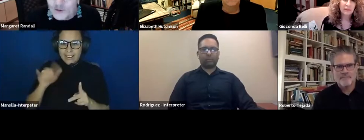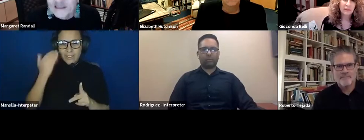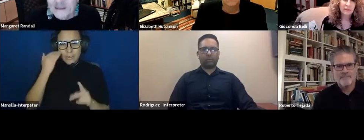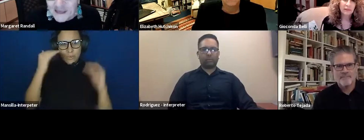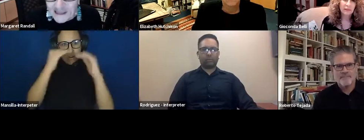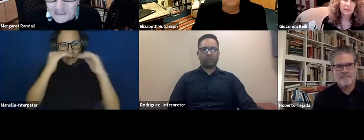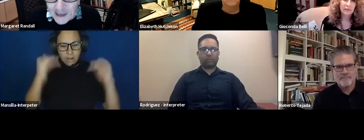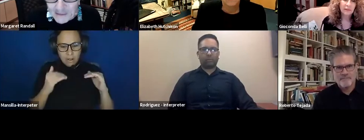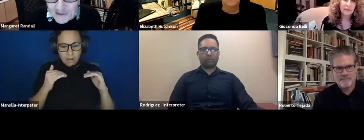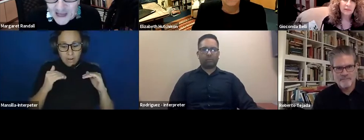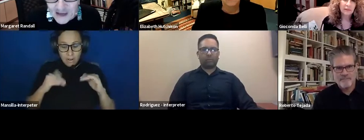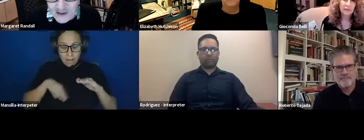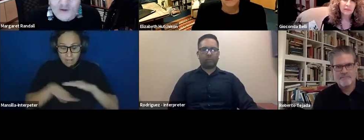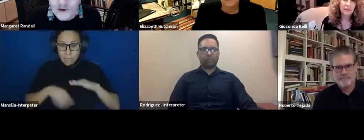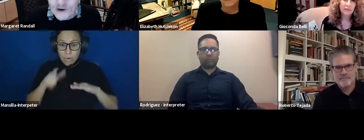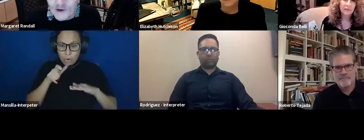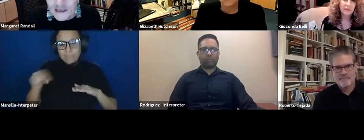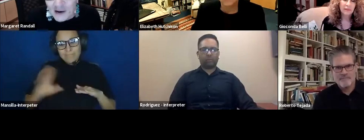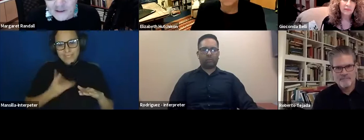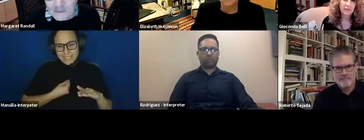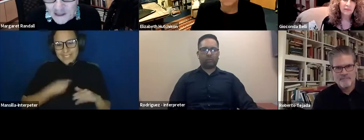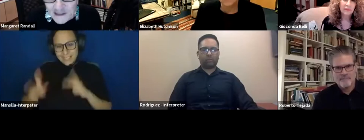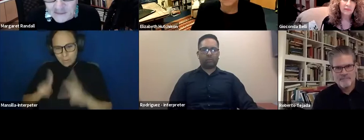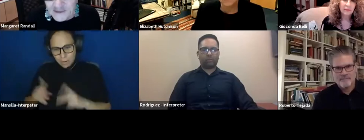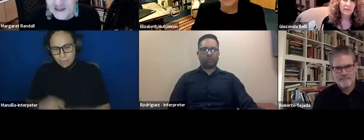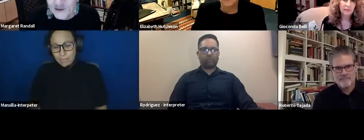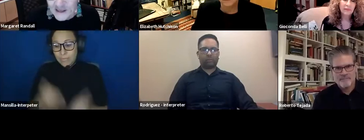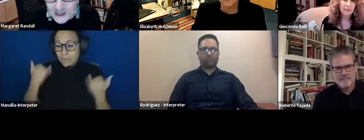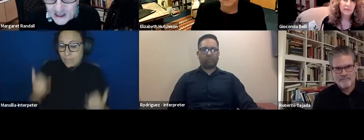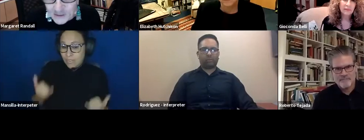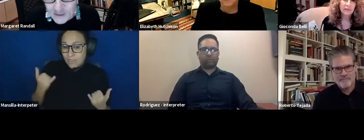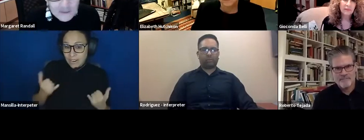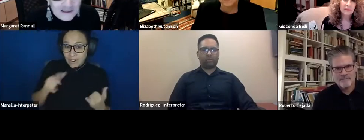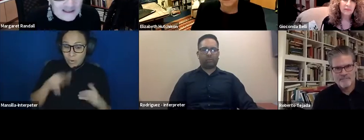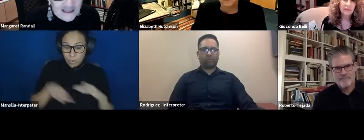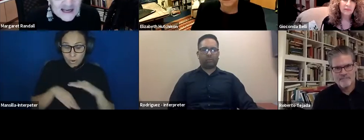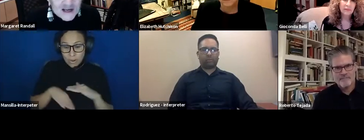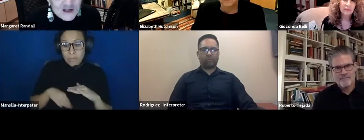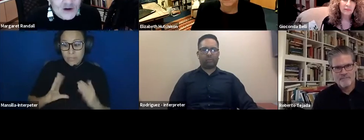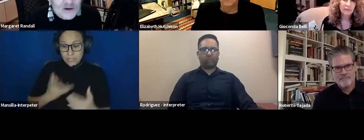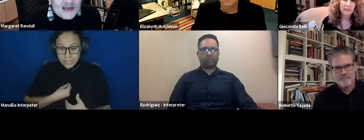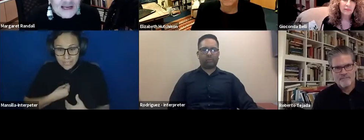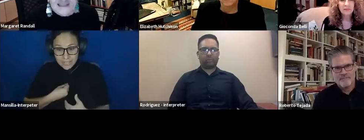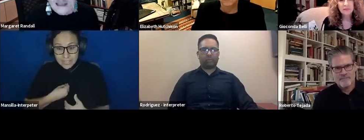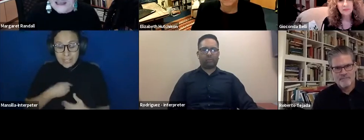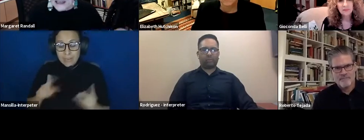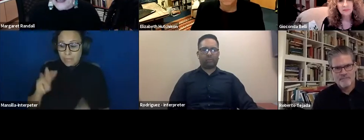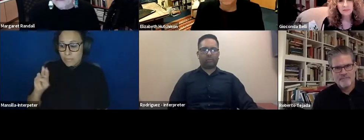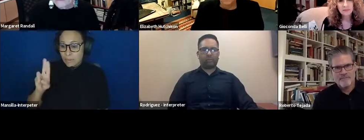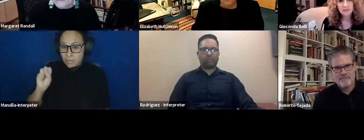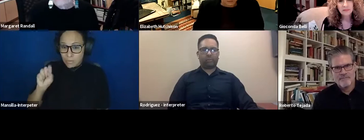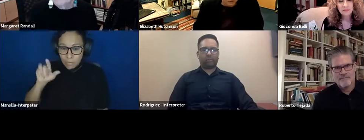you know, there's always somebody at the bottom of the ladder. So right now, it's Muslims, it's transgender people, it's, you know, it's,